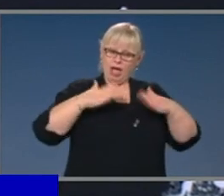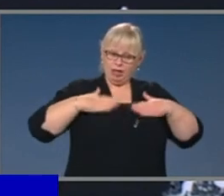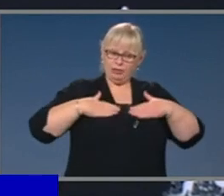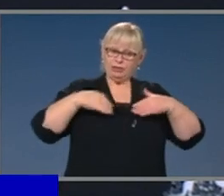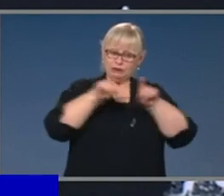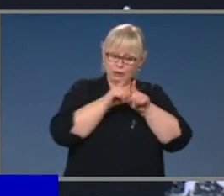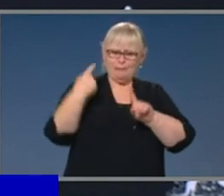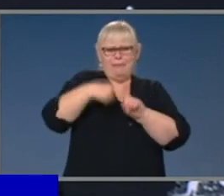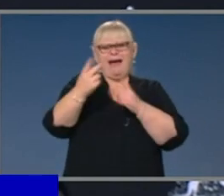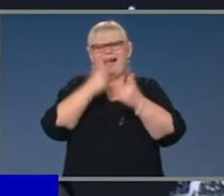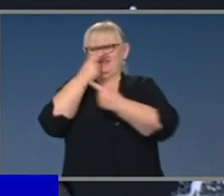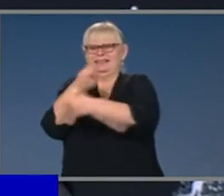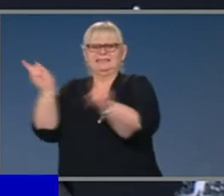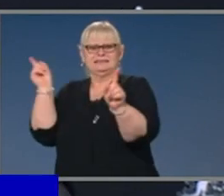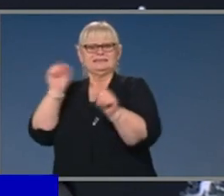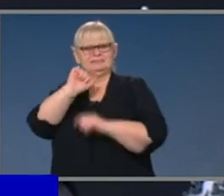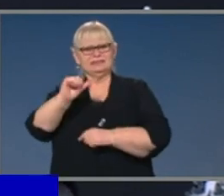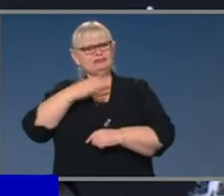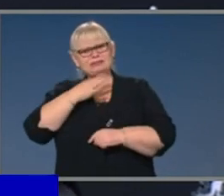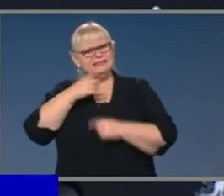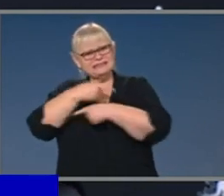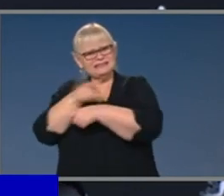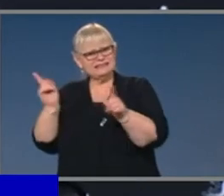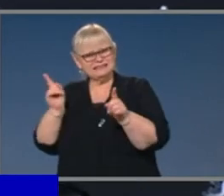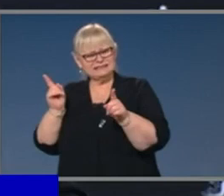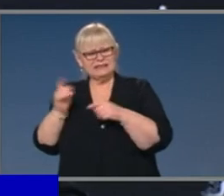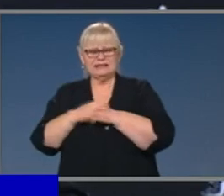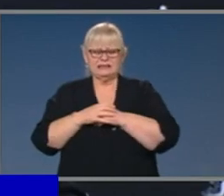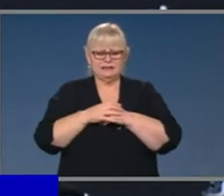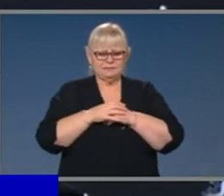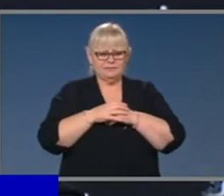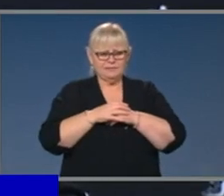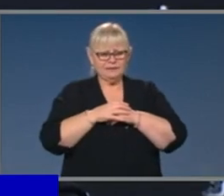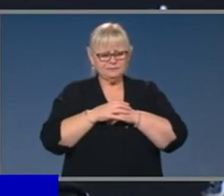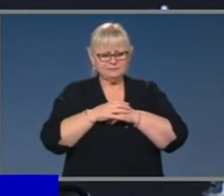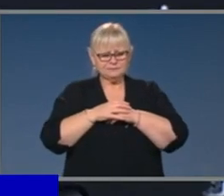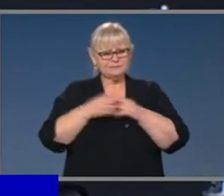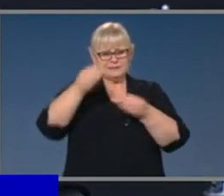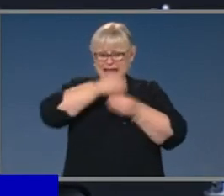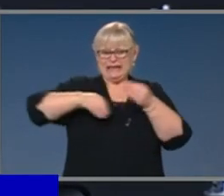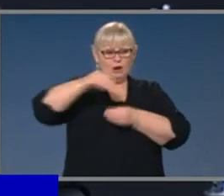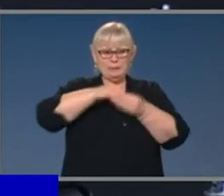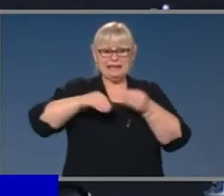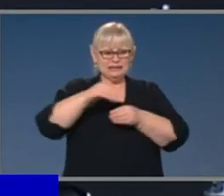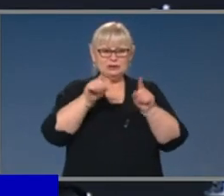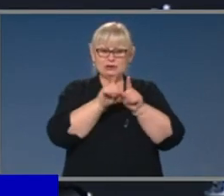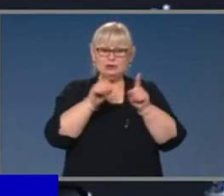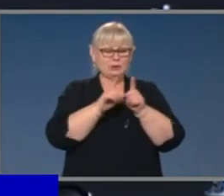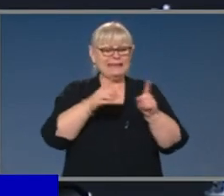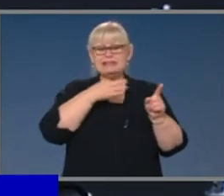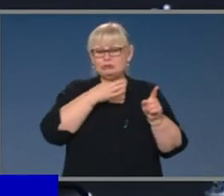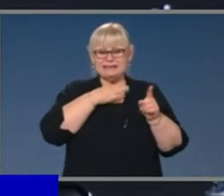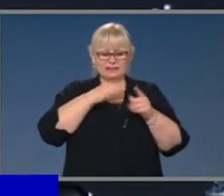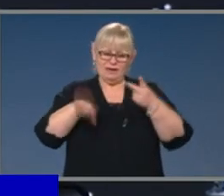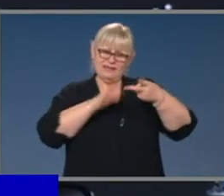but it puts other people's lives at risk. It puts the, in an economic terms, because of the potential risk of a wave that can